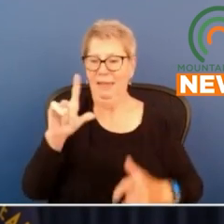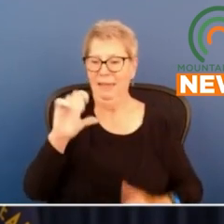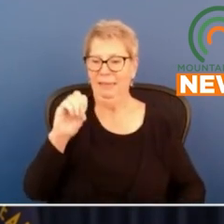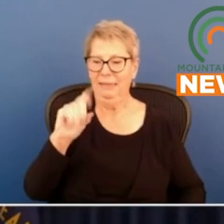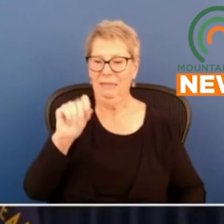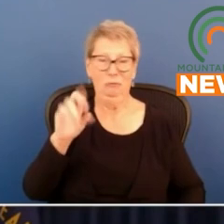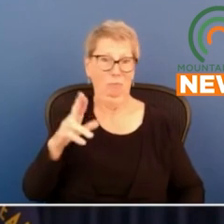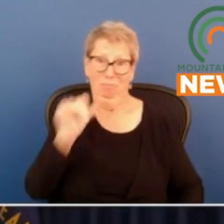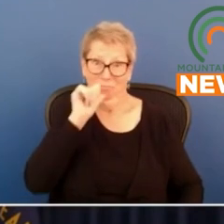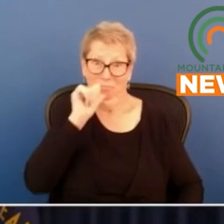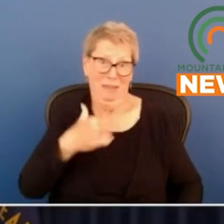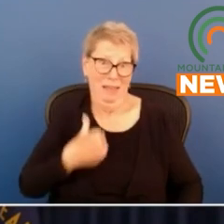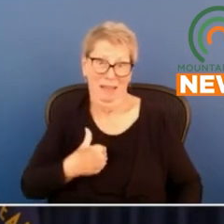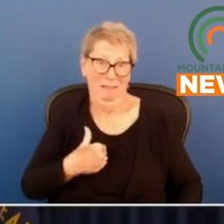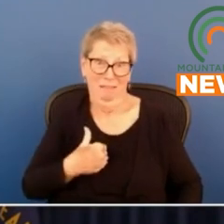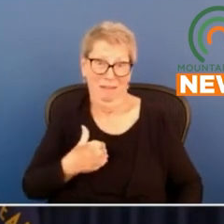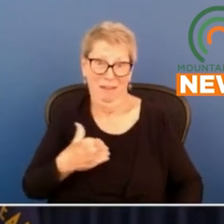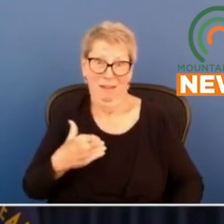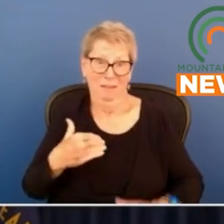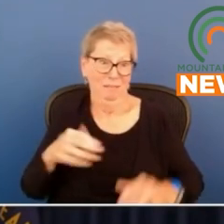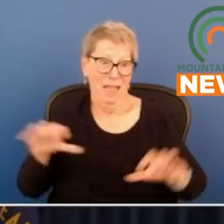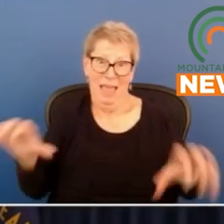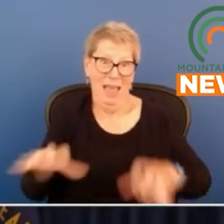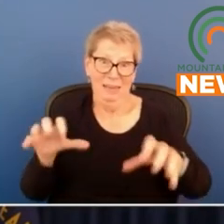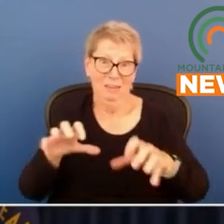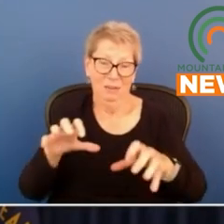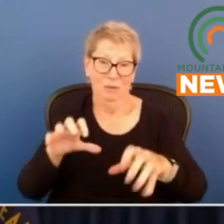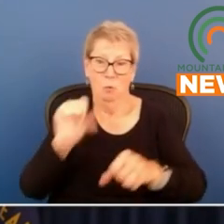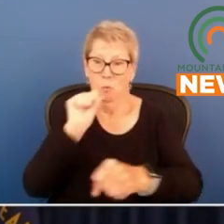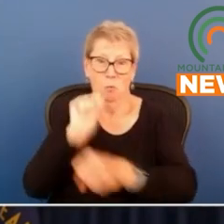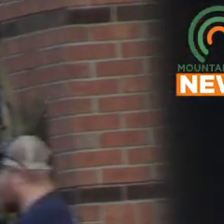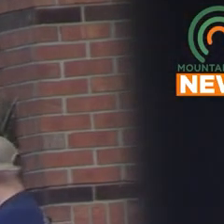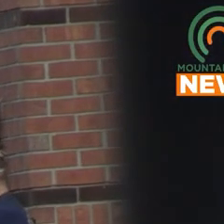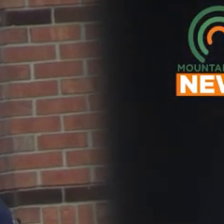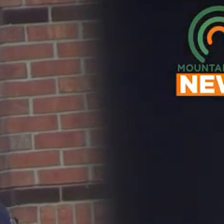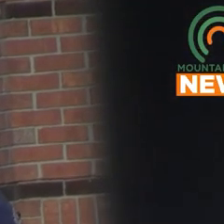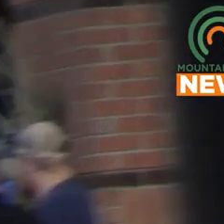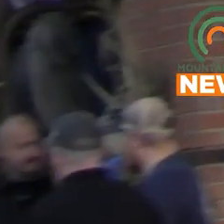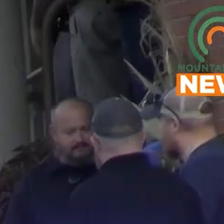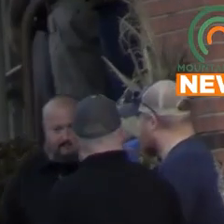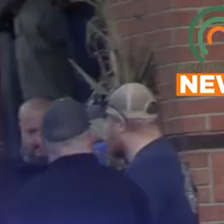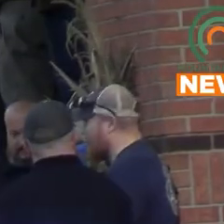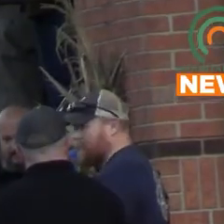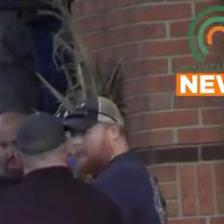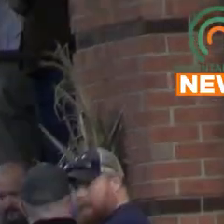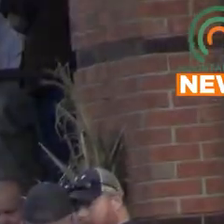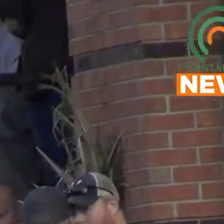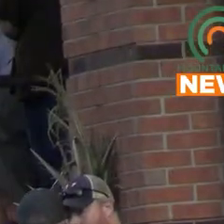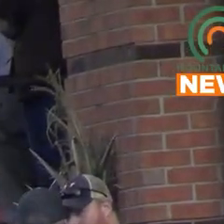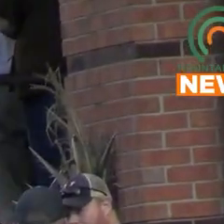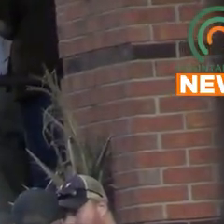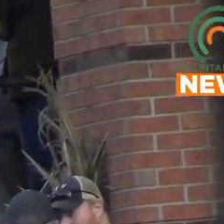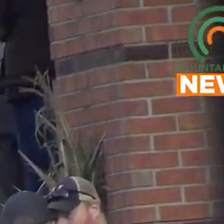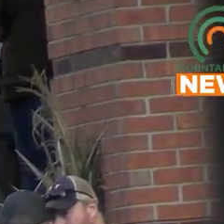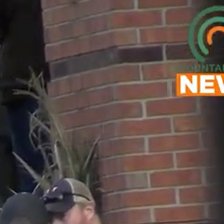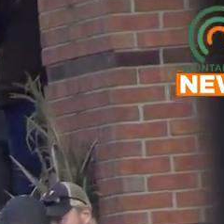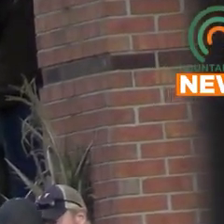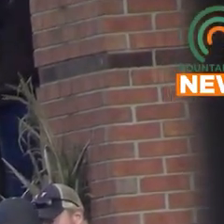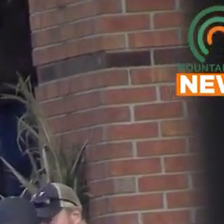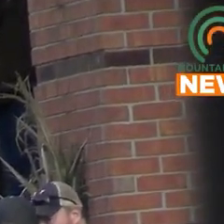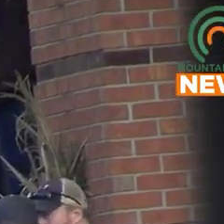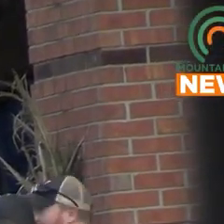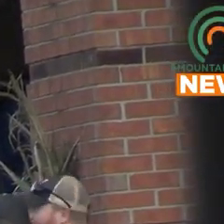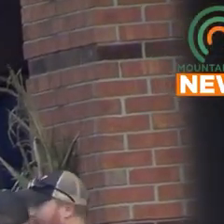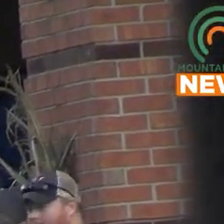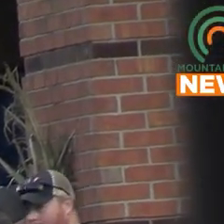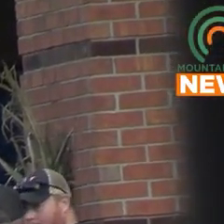have an active and a working sheriff. Stein's official resignation is expected as soon as